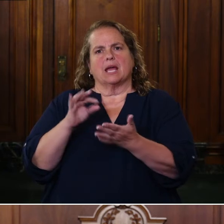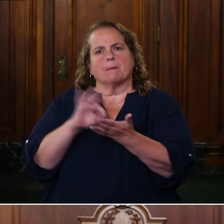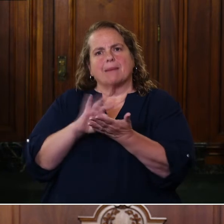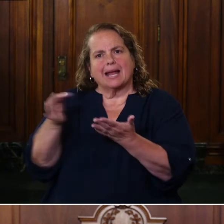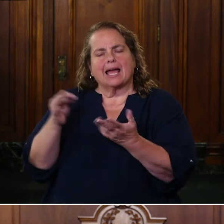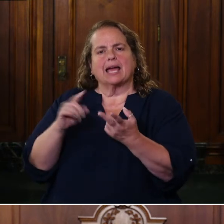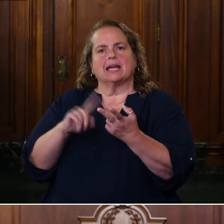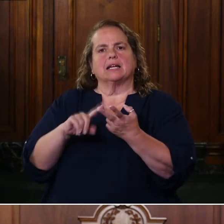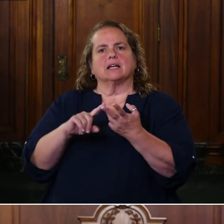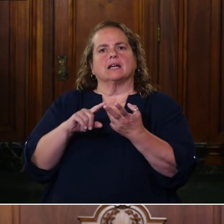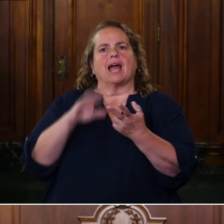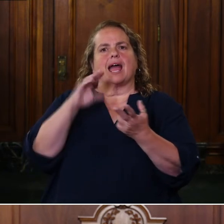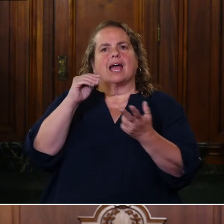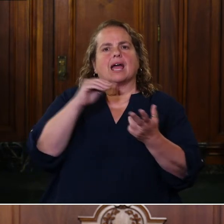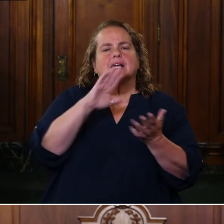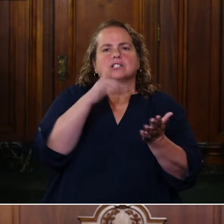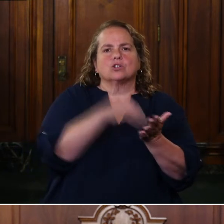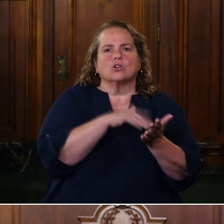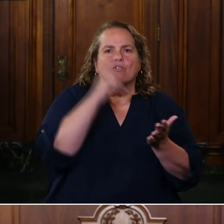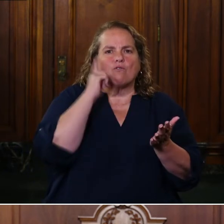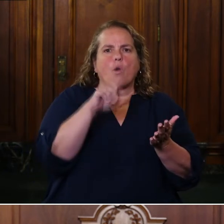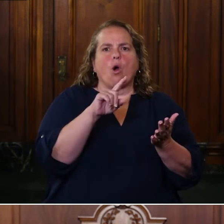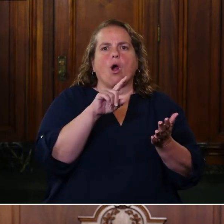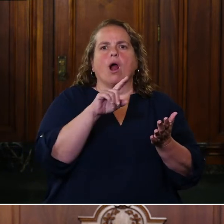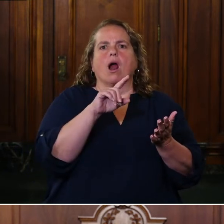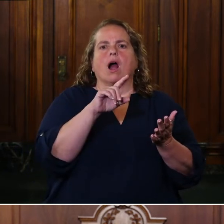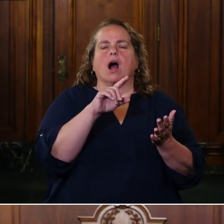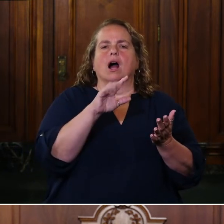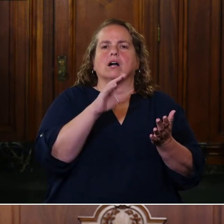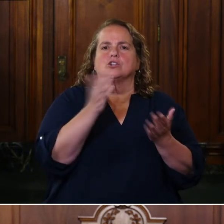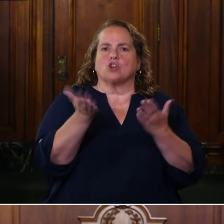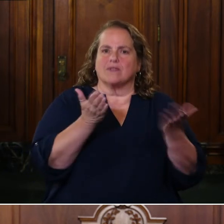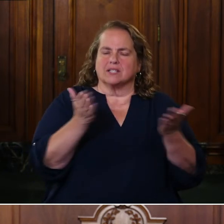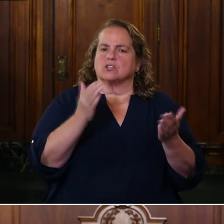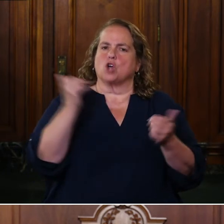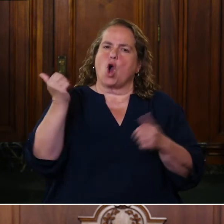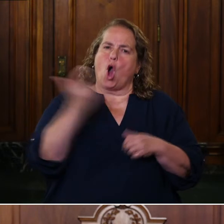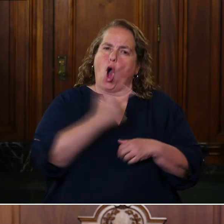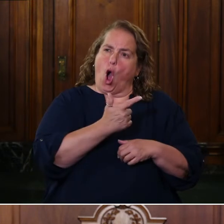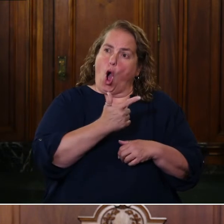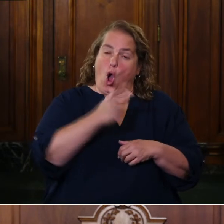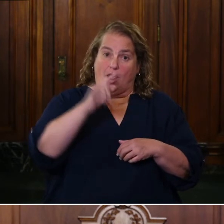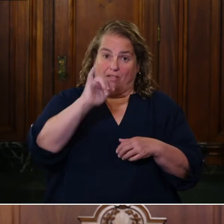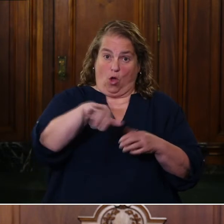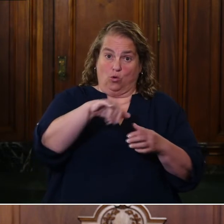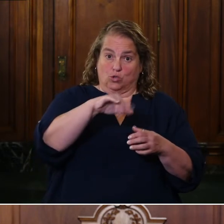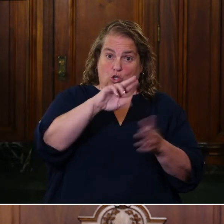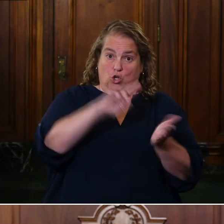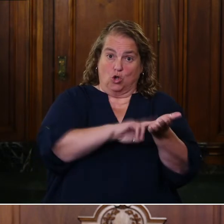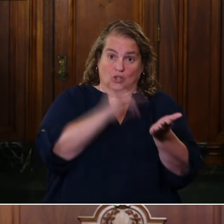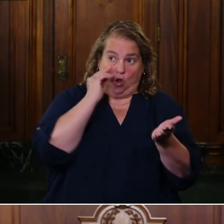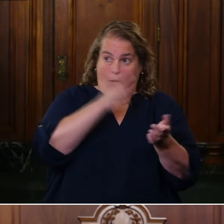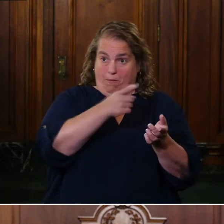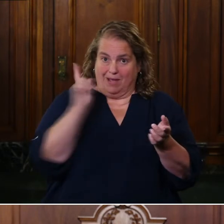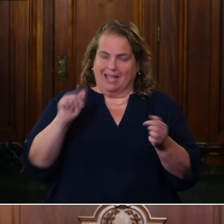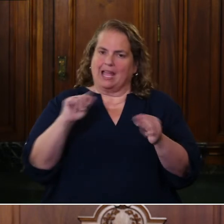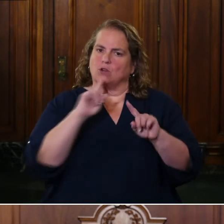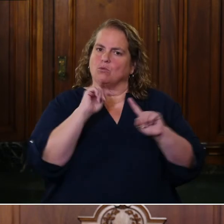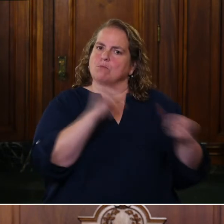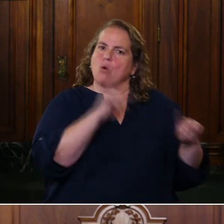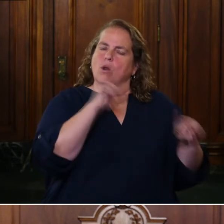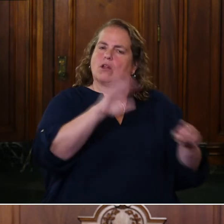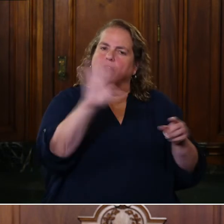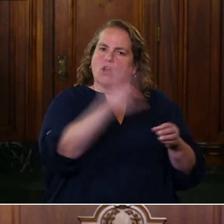CMS, the federal government, all facilities are required to report to them. So for the first time, we've been able to